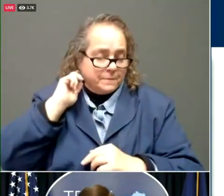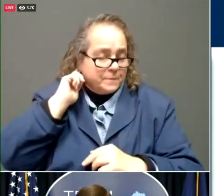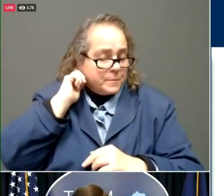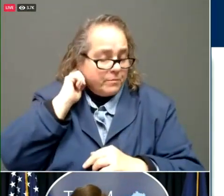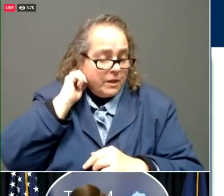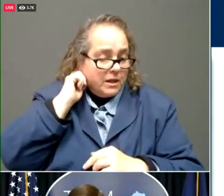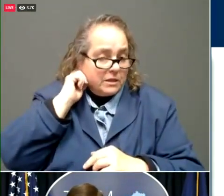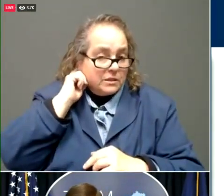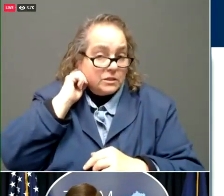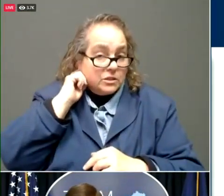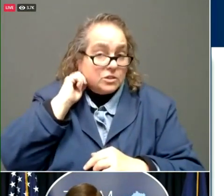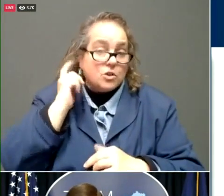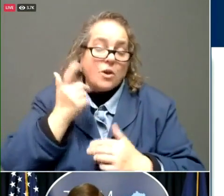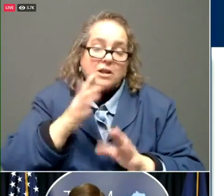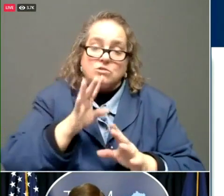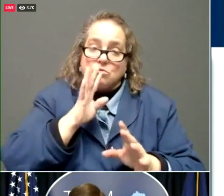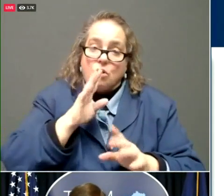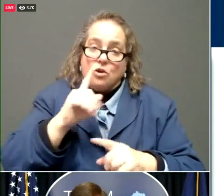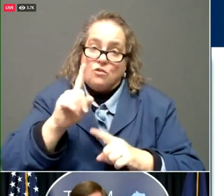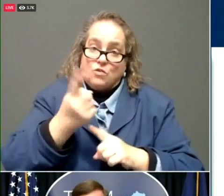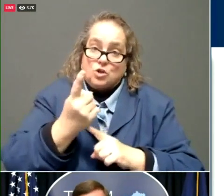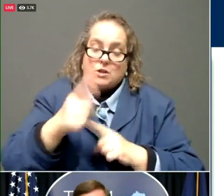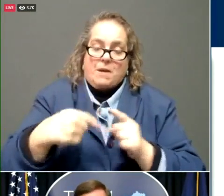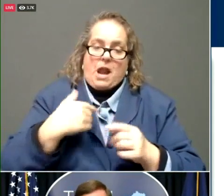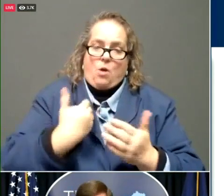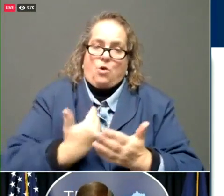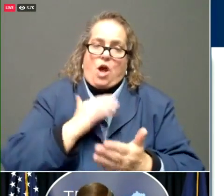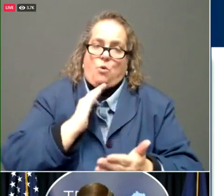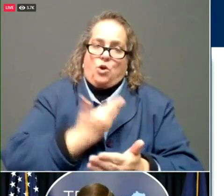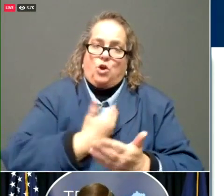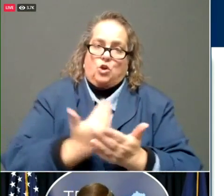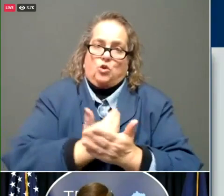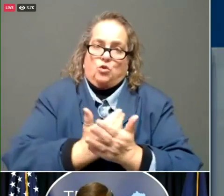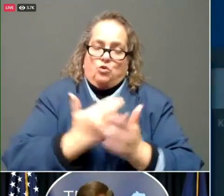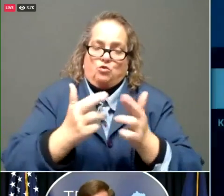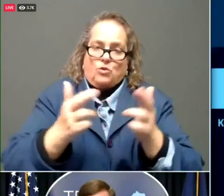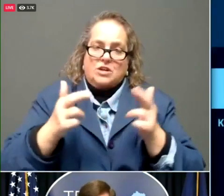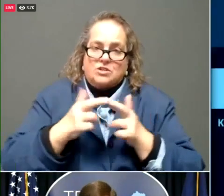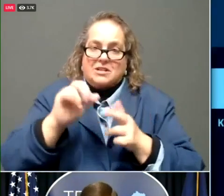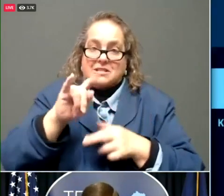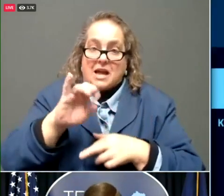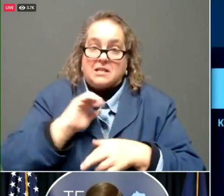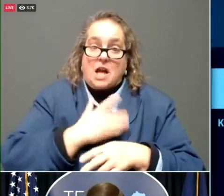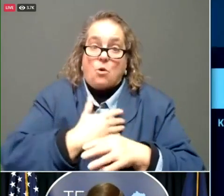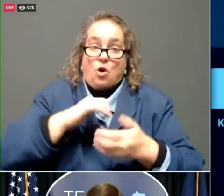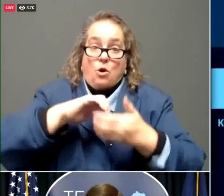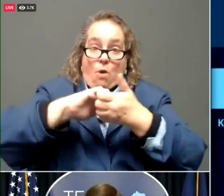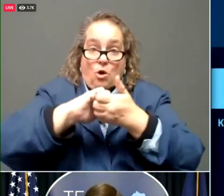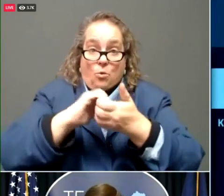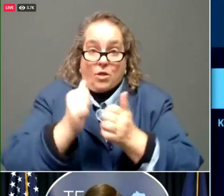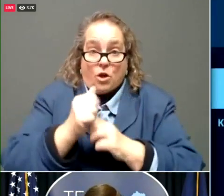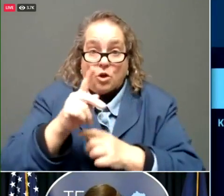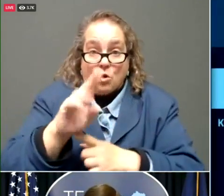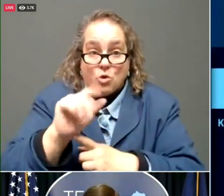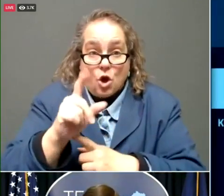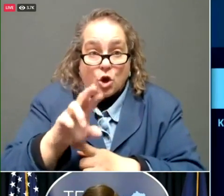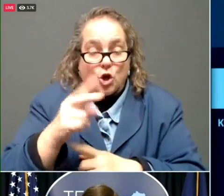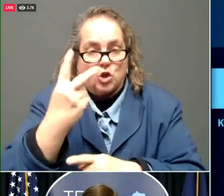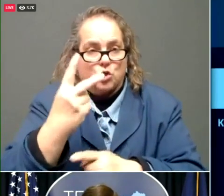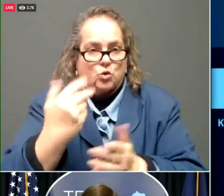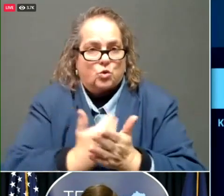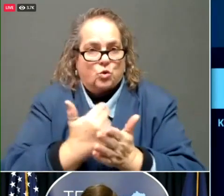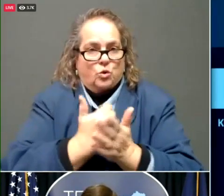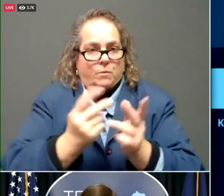about our new regional sites. First, with our partnership with Kroger, we're launching two new sites. The first